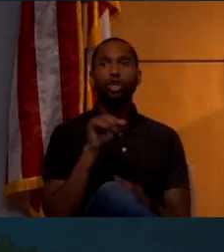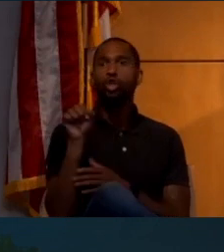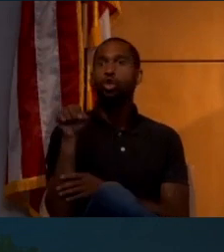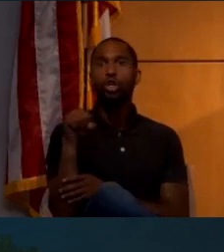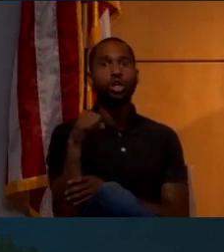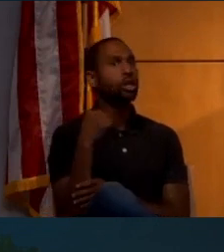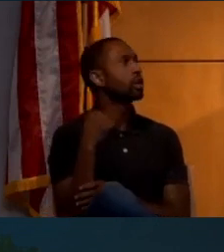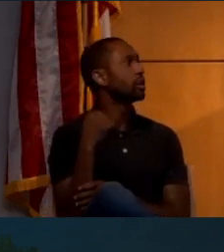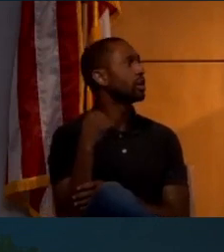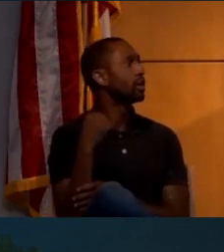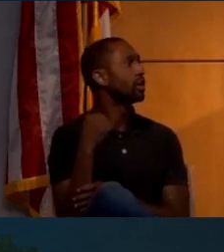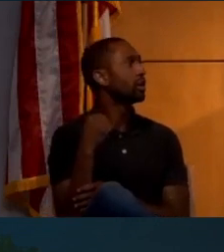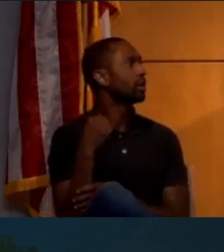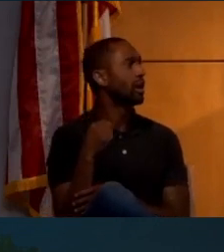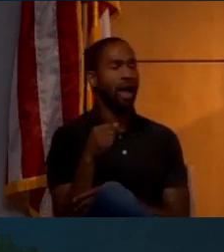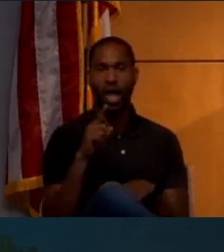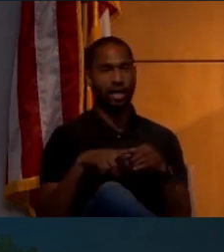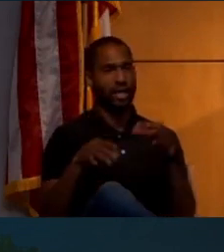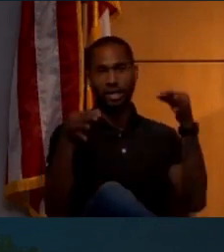And I can't explain that.